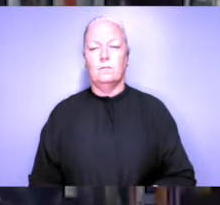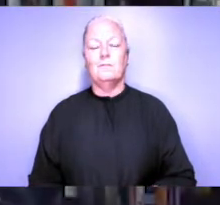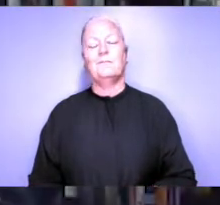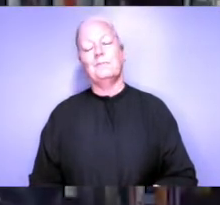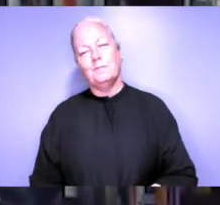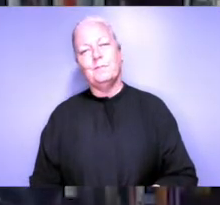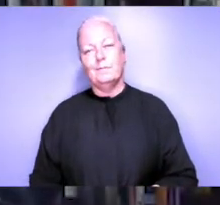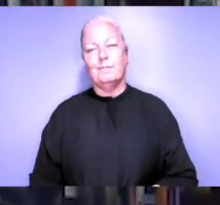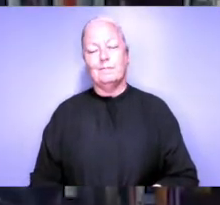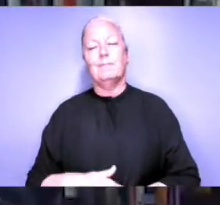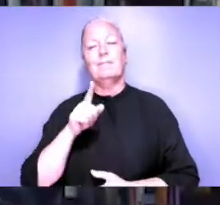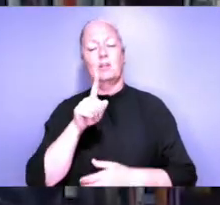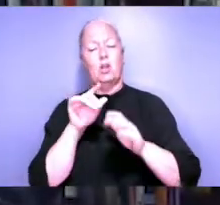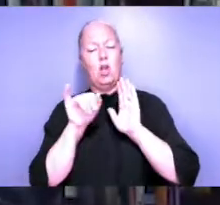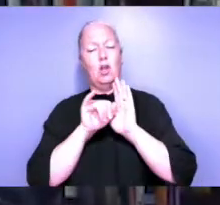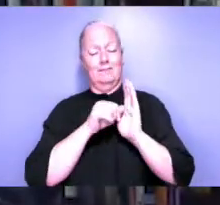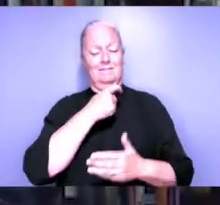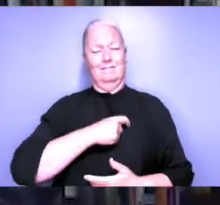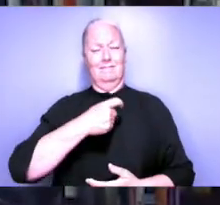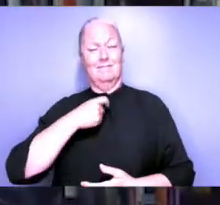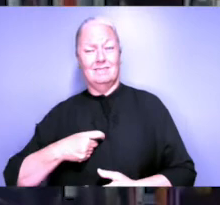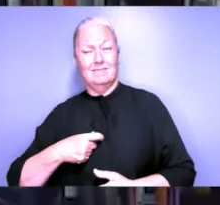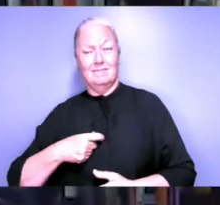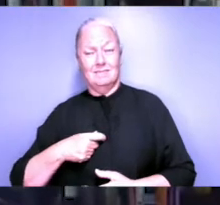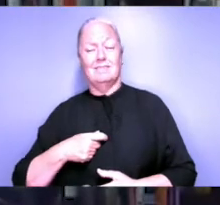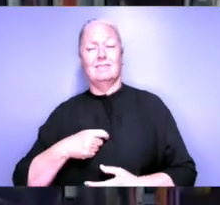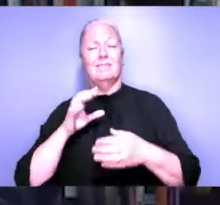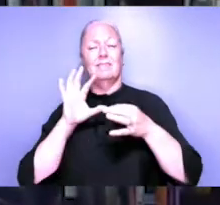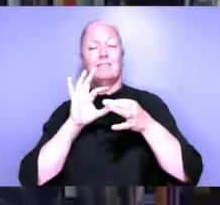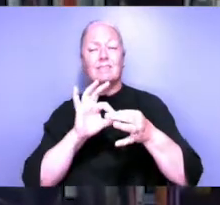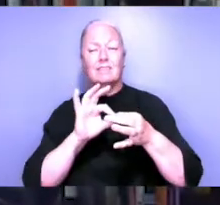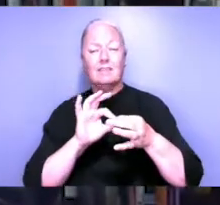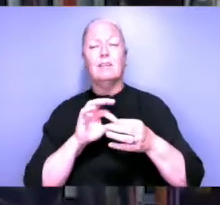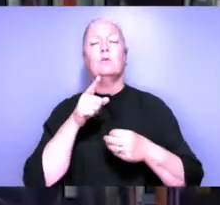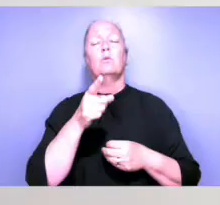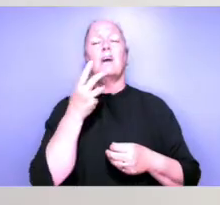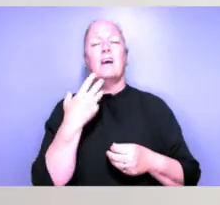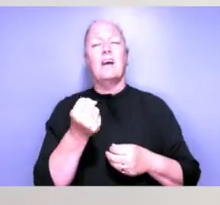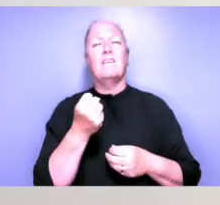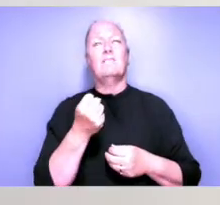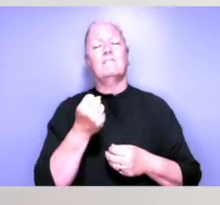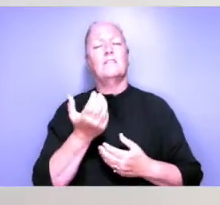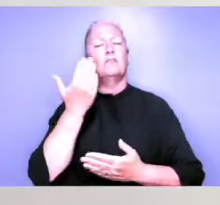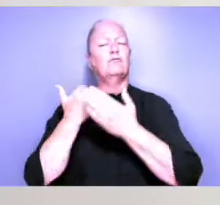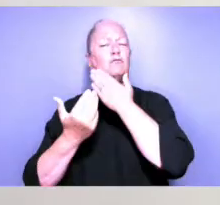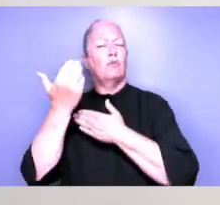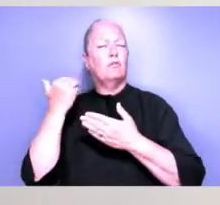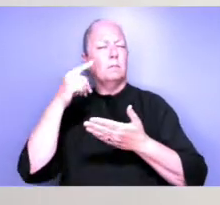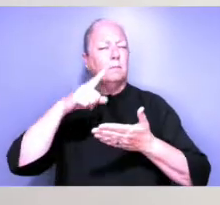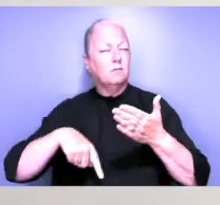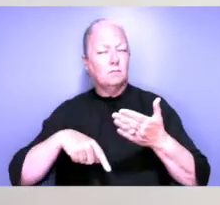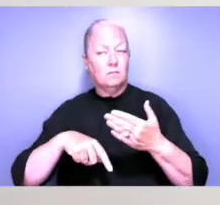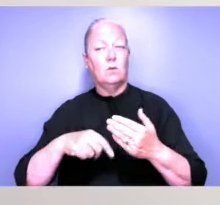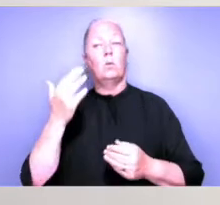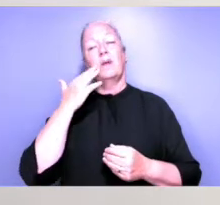Okay, for me identity is connected to where you're threatened with historical punishment. So coming